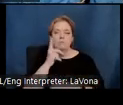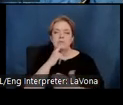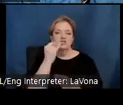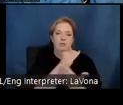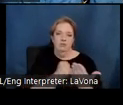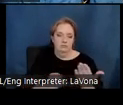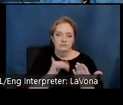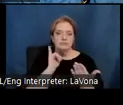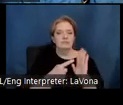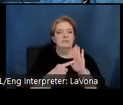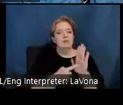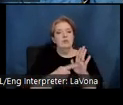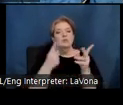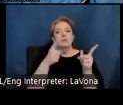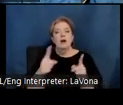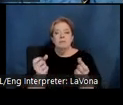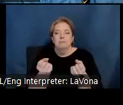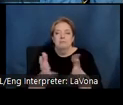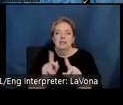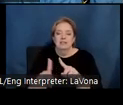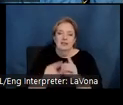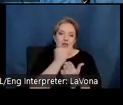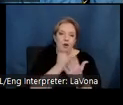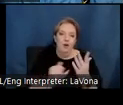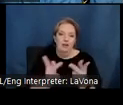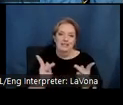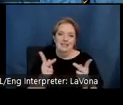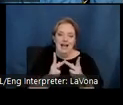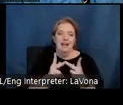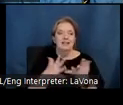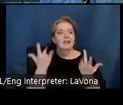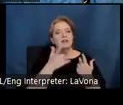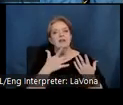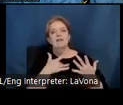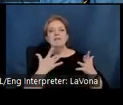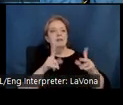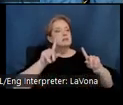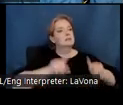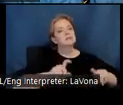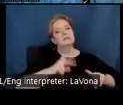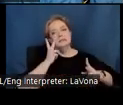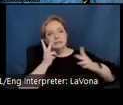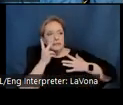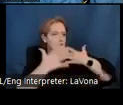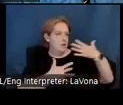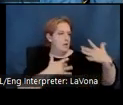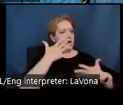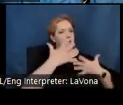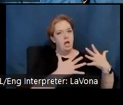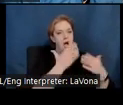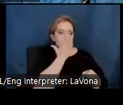what happens at so many art sites where experimentation moves beyond the studio and workshop.